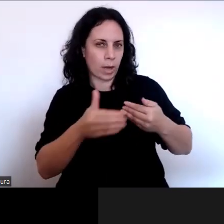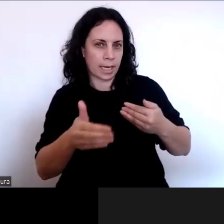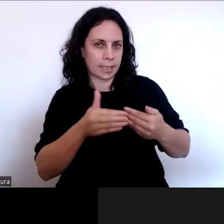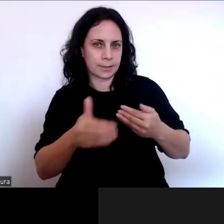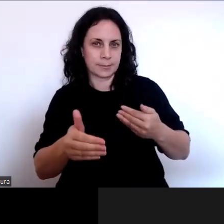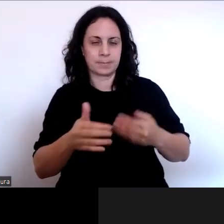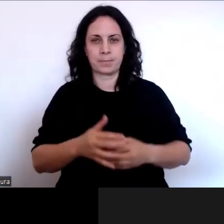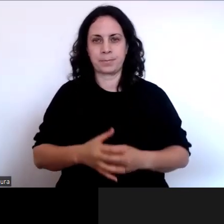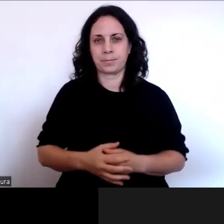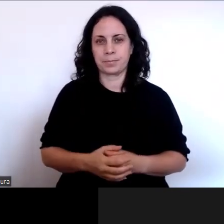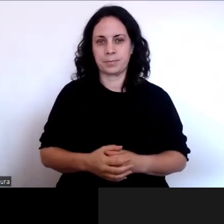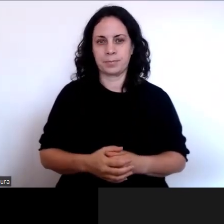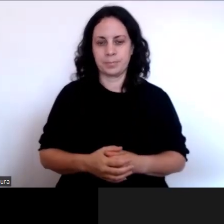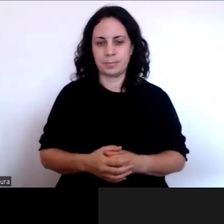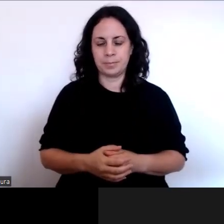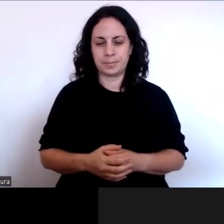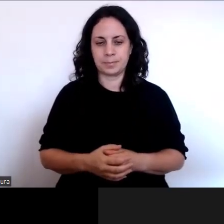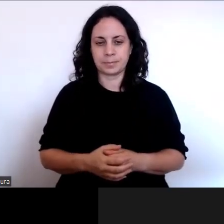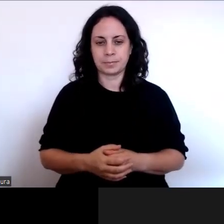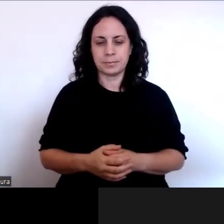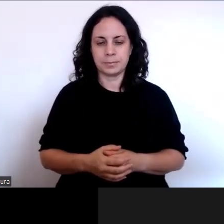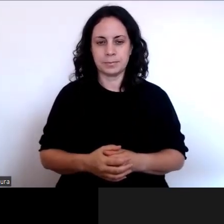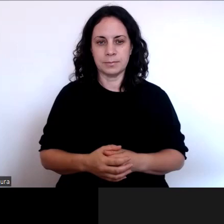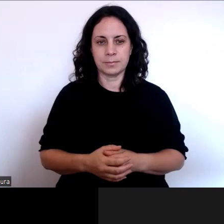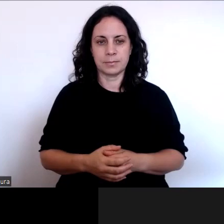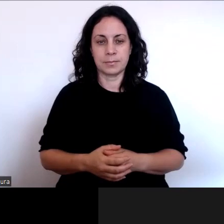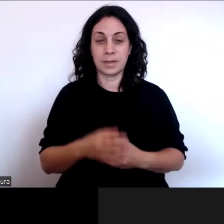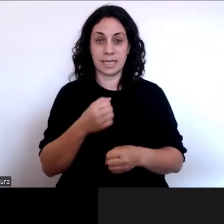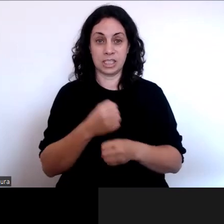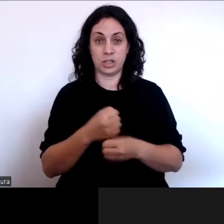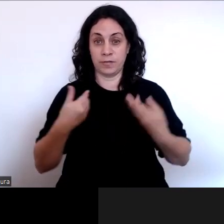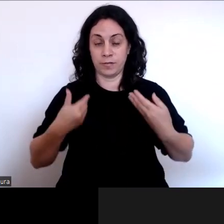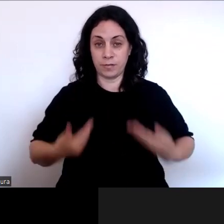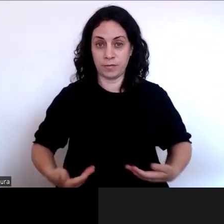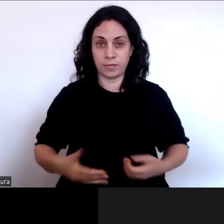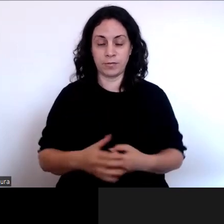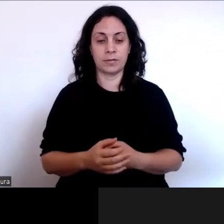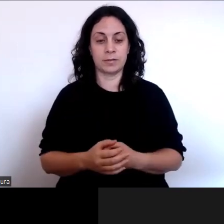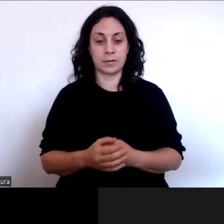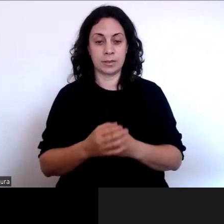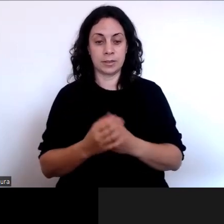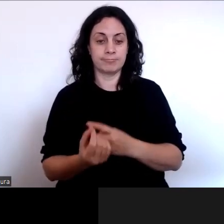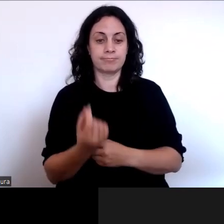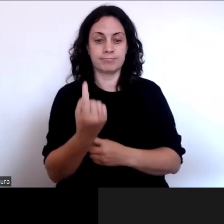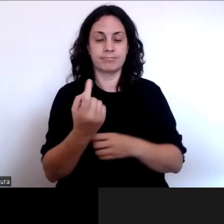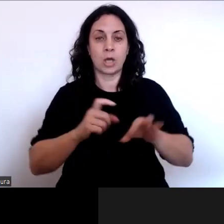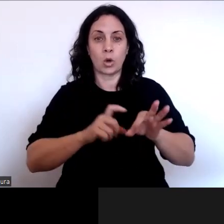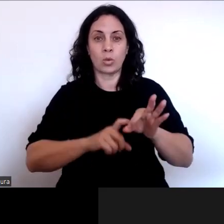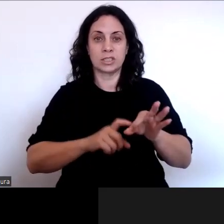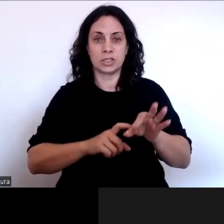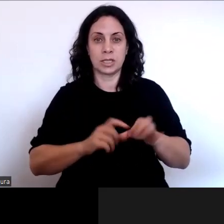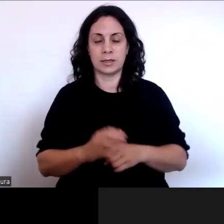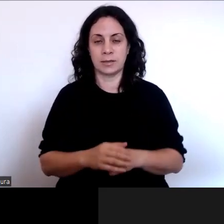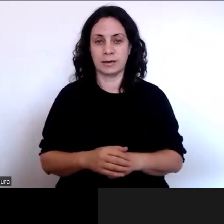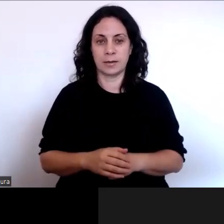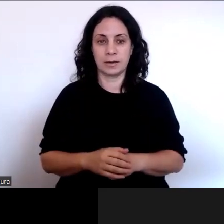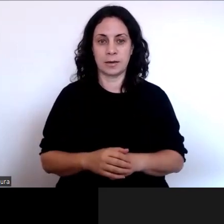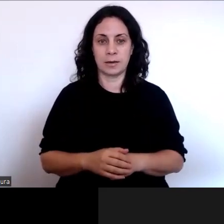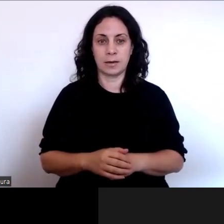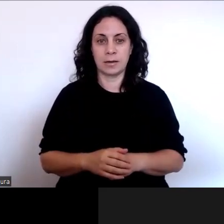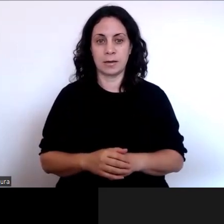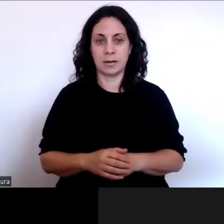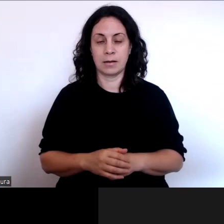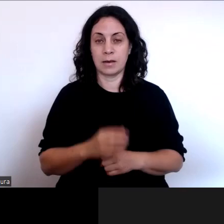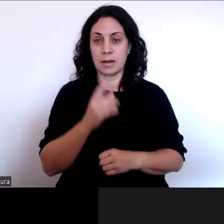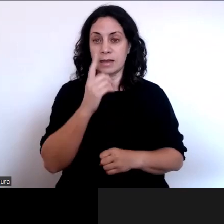There's another question here about can I meet with you one